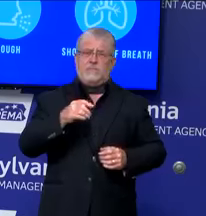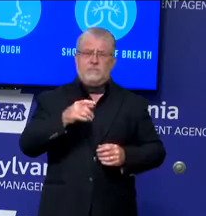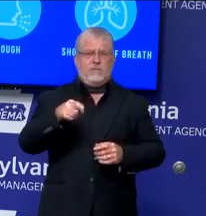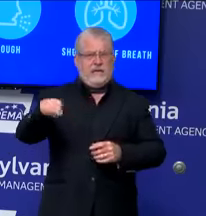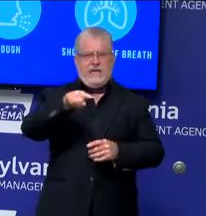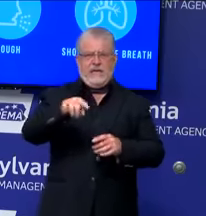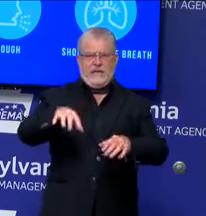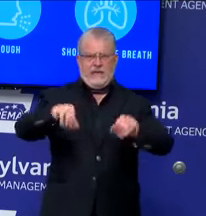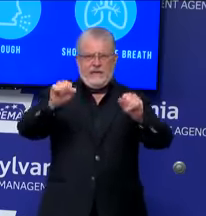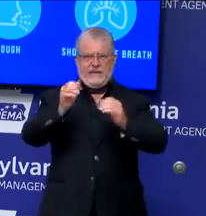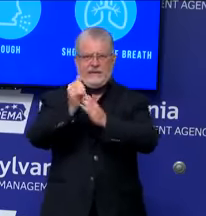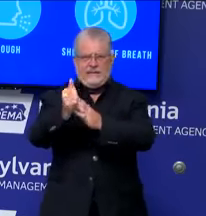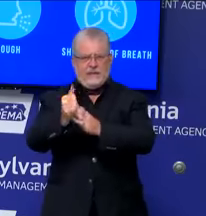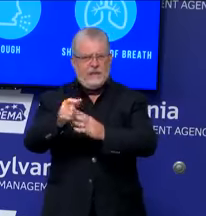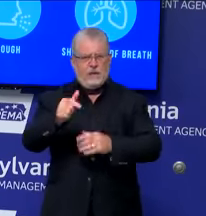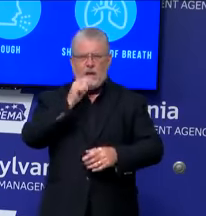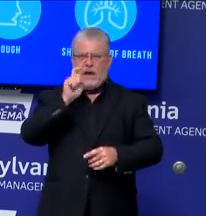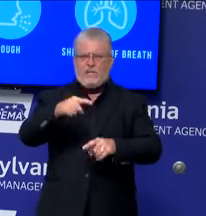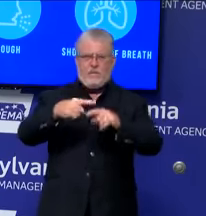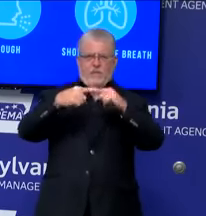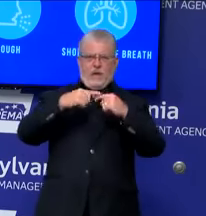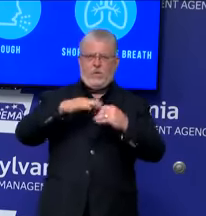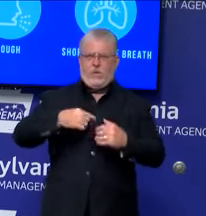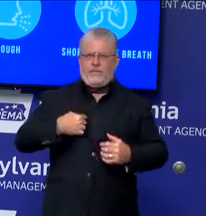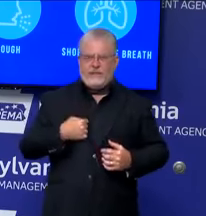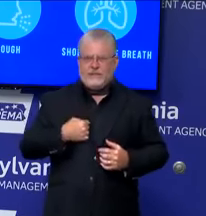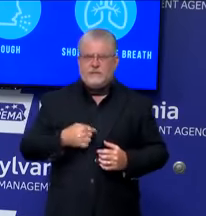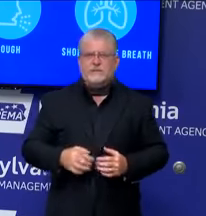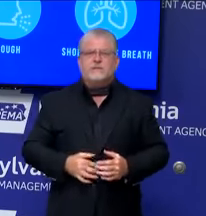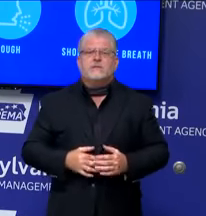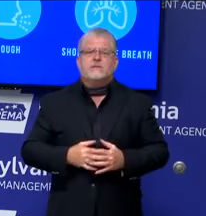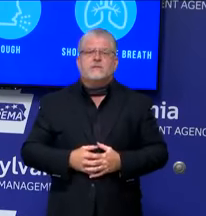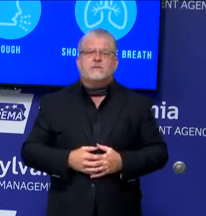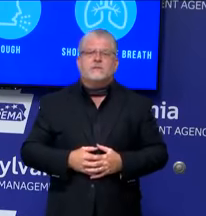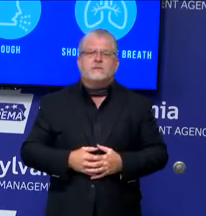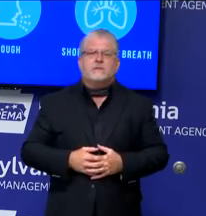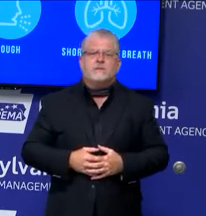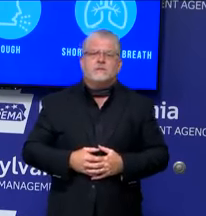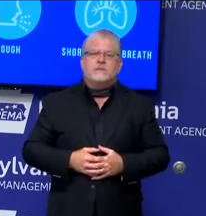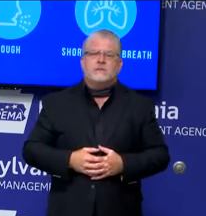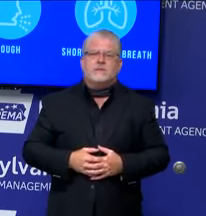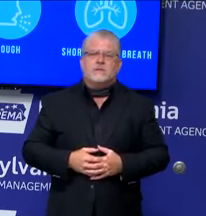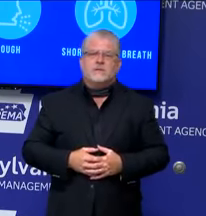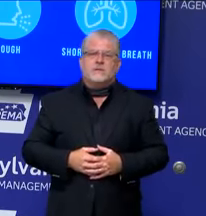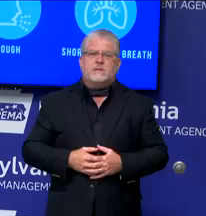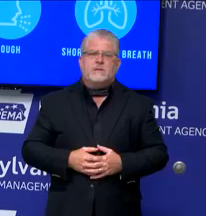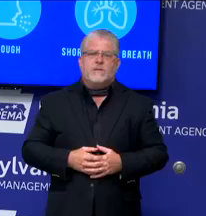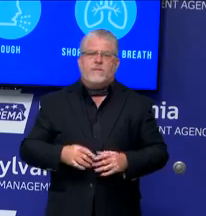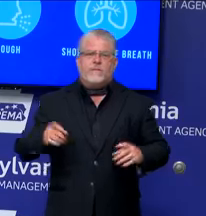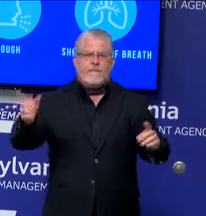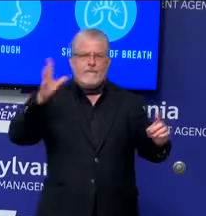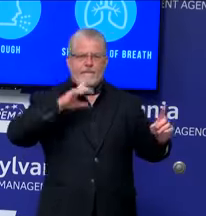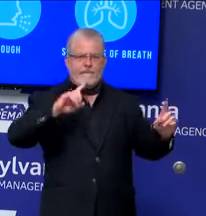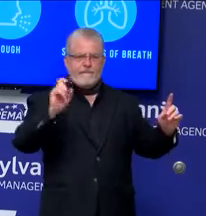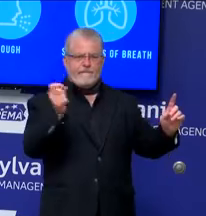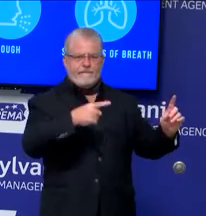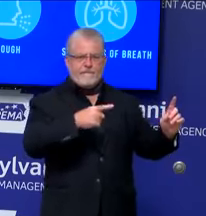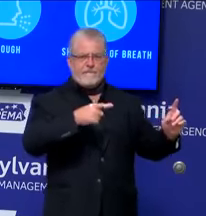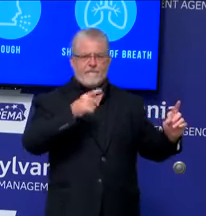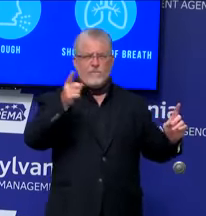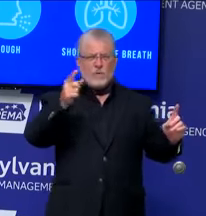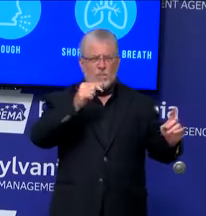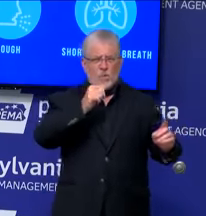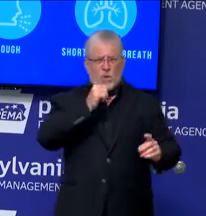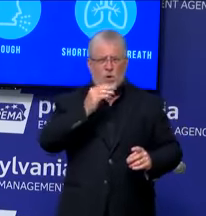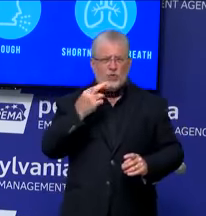the EI, our Democrats included, are asking you and the Wolf administration to roll back that 25 percent bar capacity, maybe restore it to 50 percent at least.